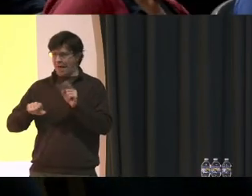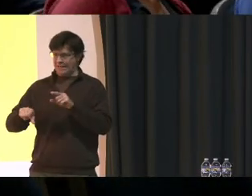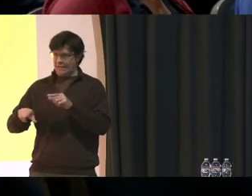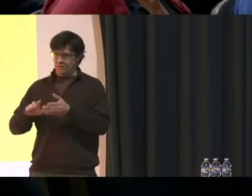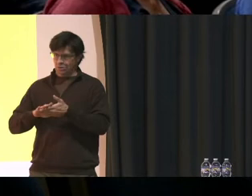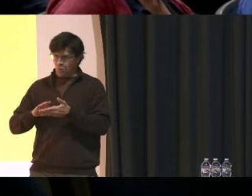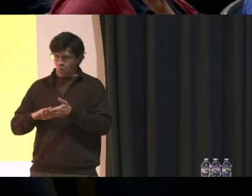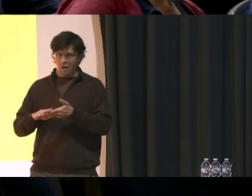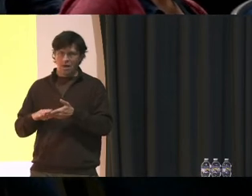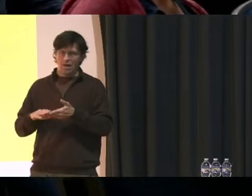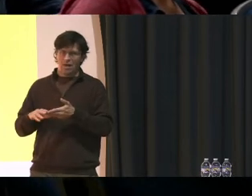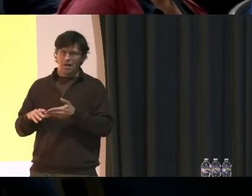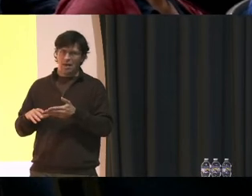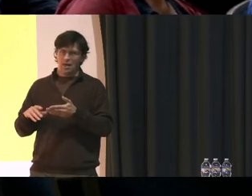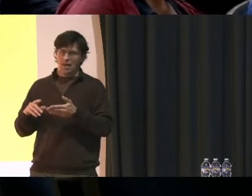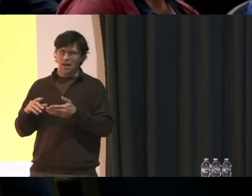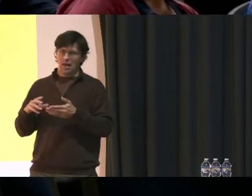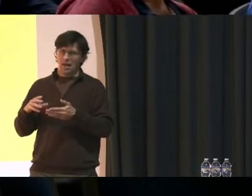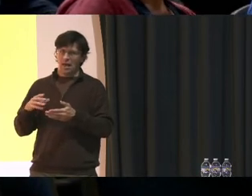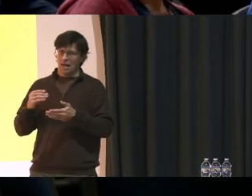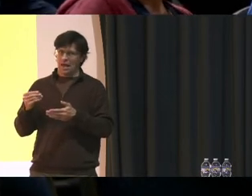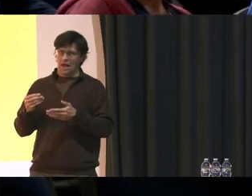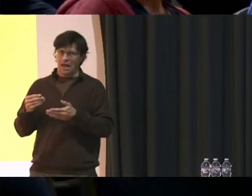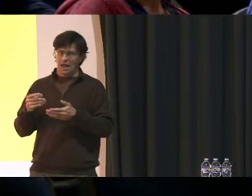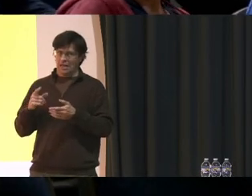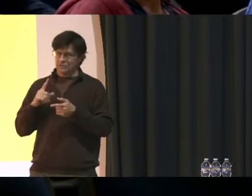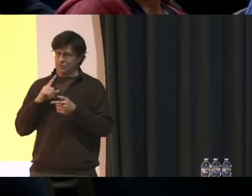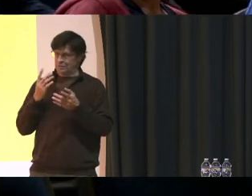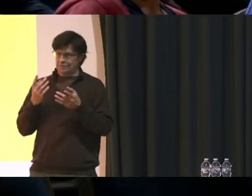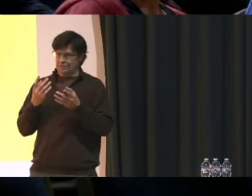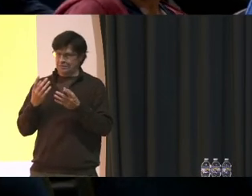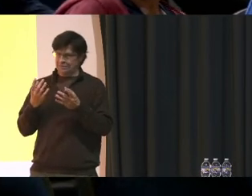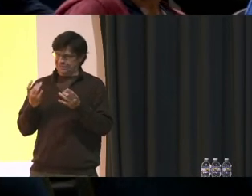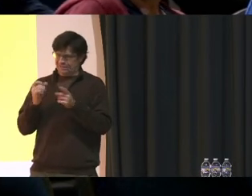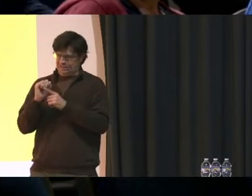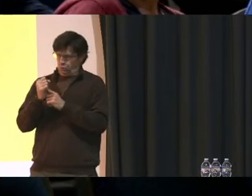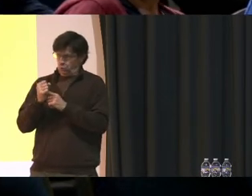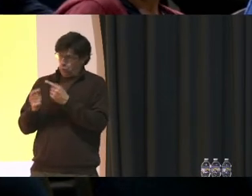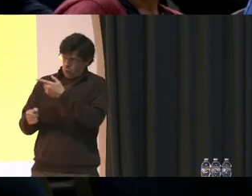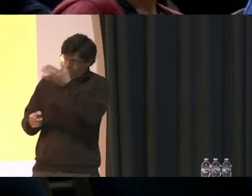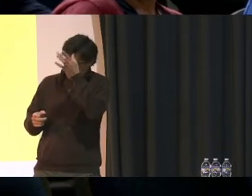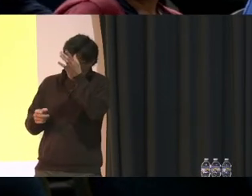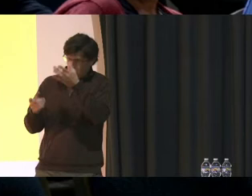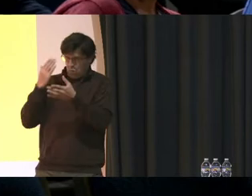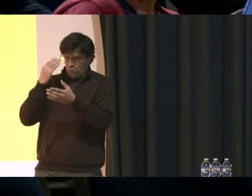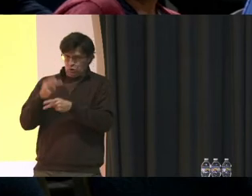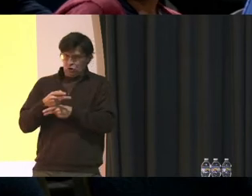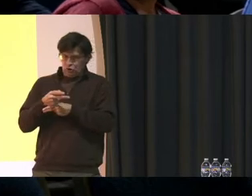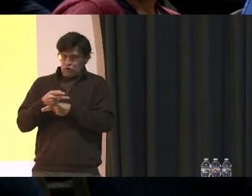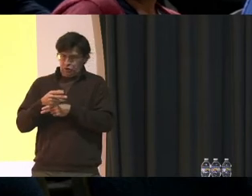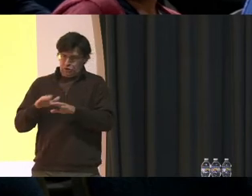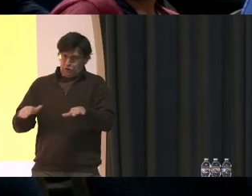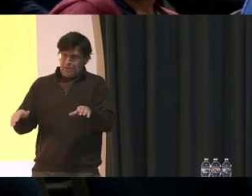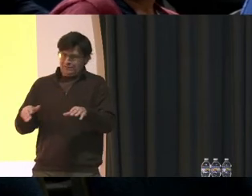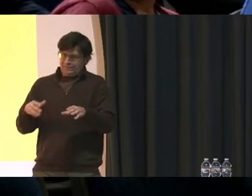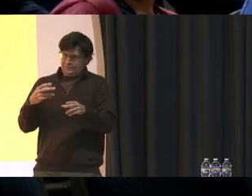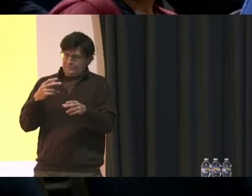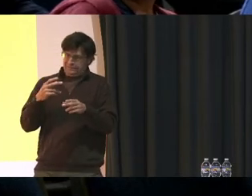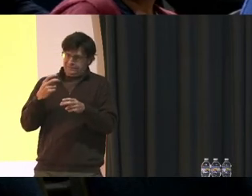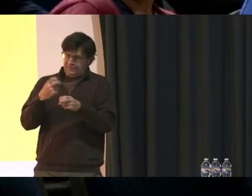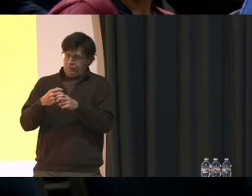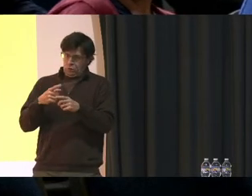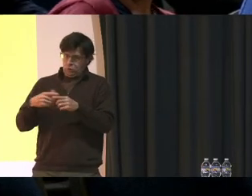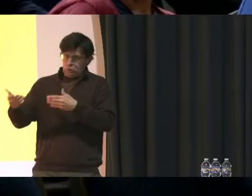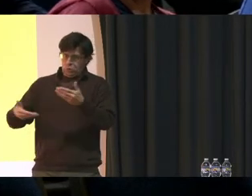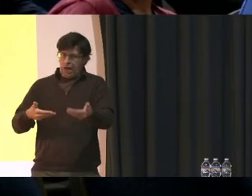been money down the drain trying to hold a spot because you're a father, so you know child care can be difficult to come by. So